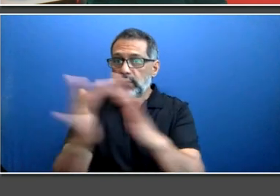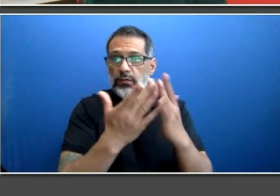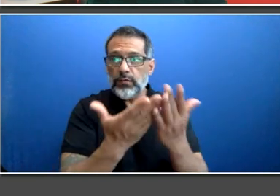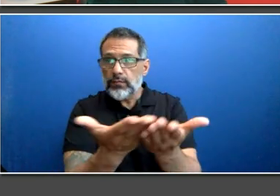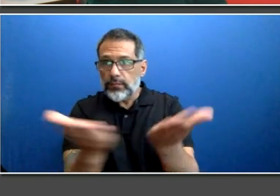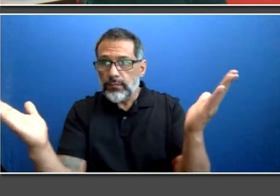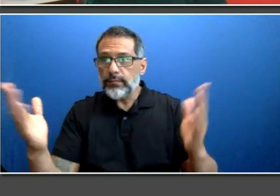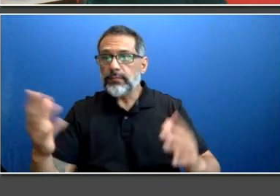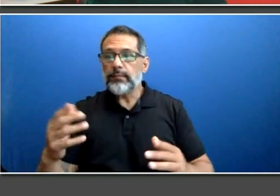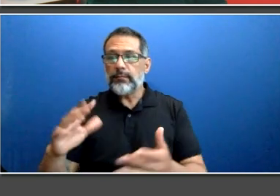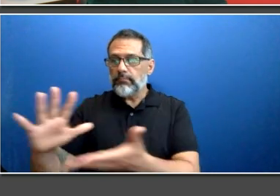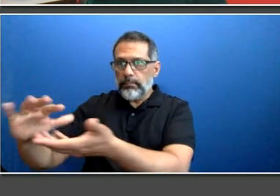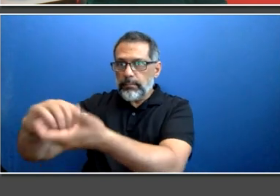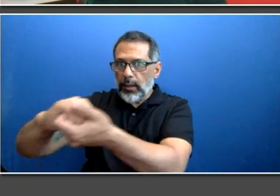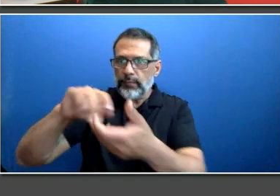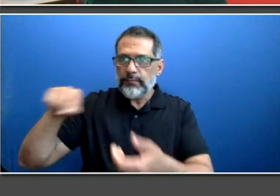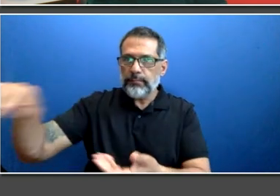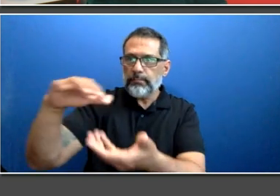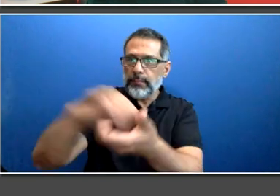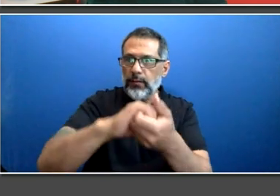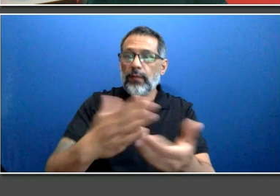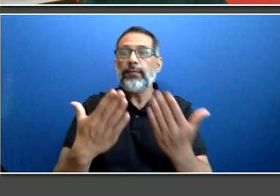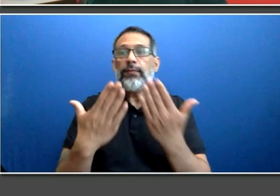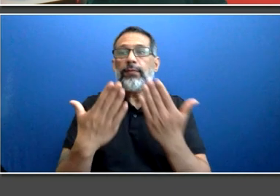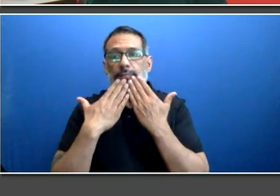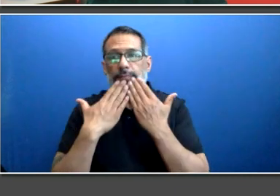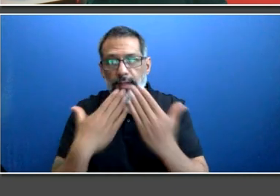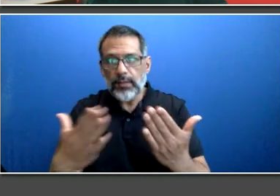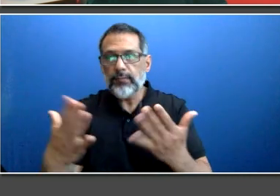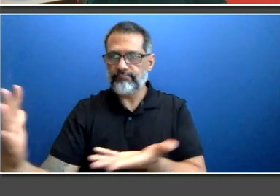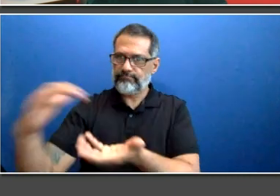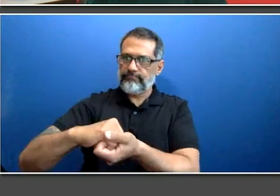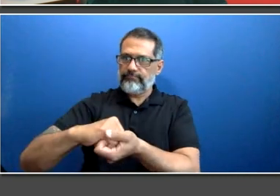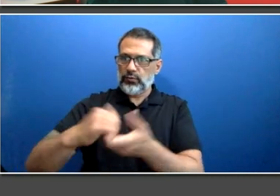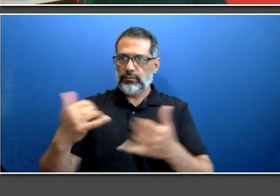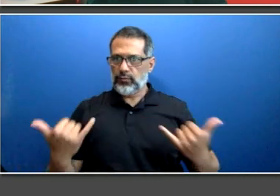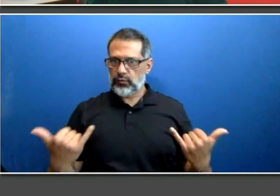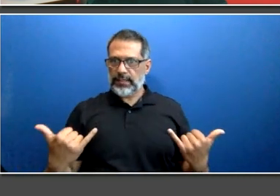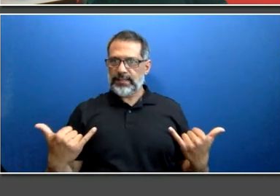and Technical Virtual Information session for new and recent graduates.